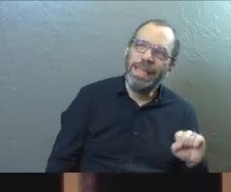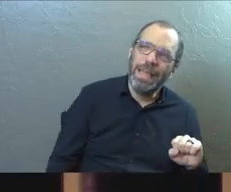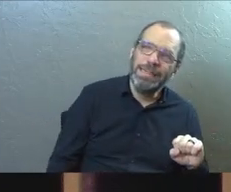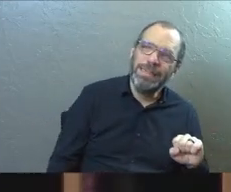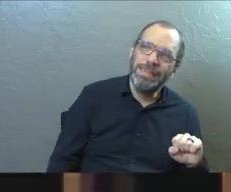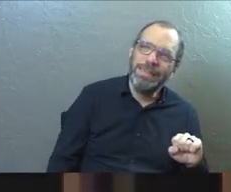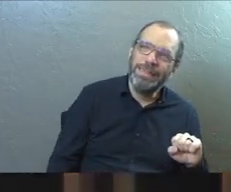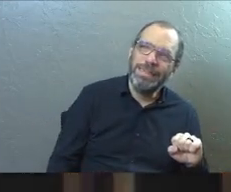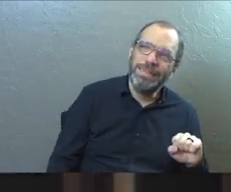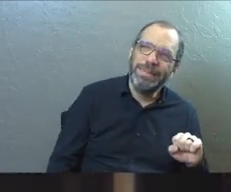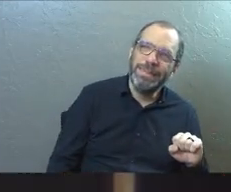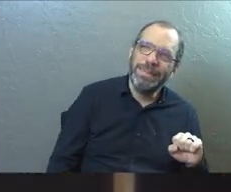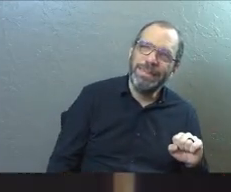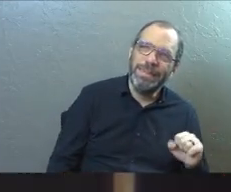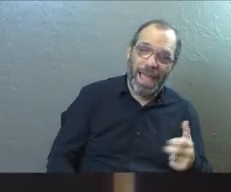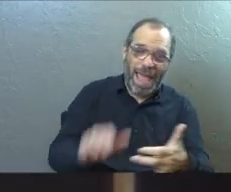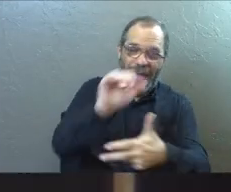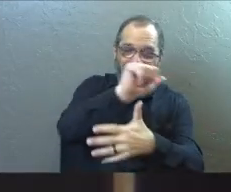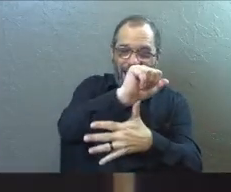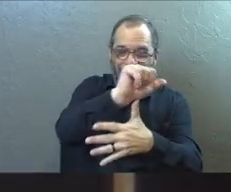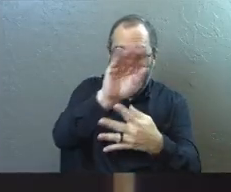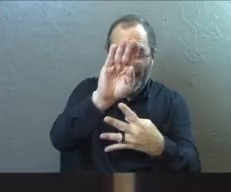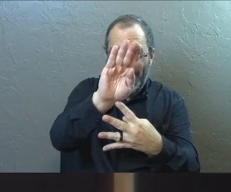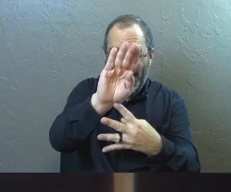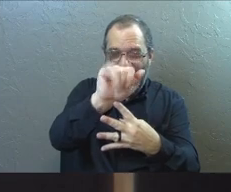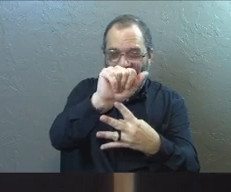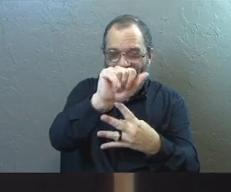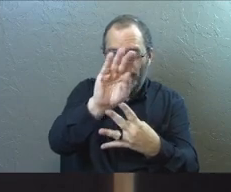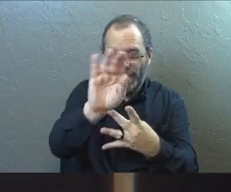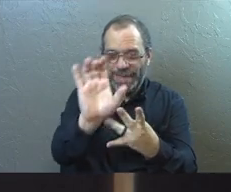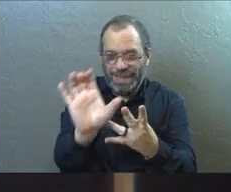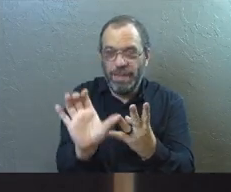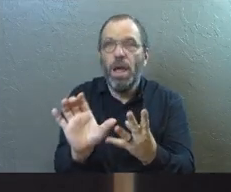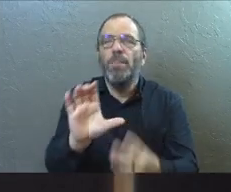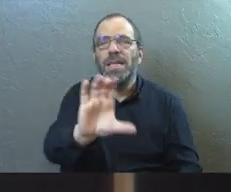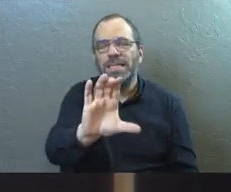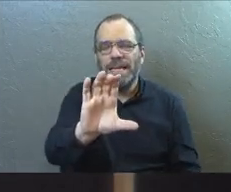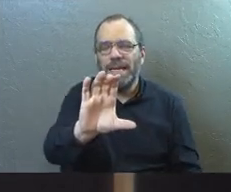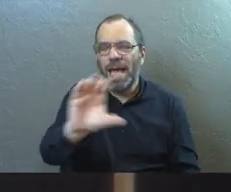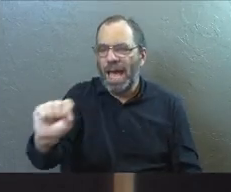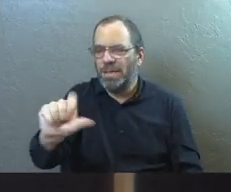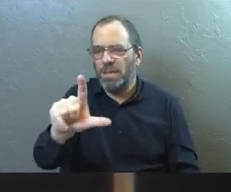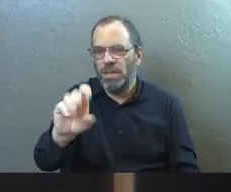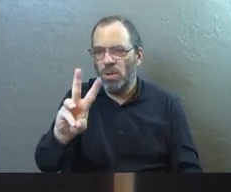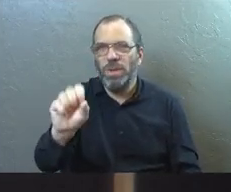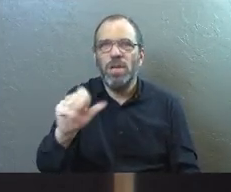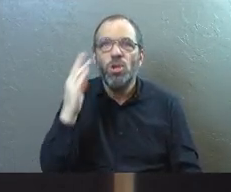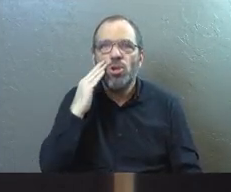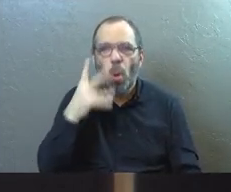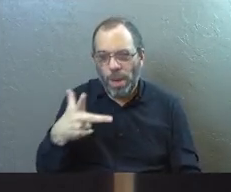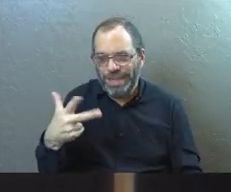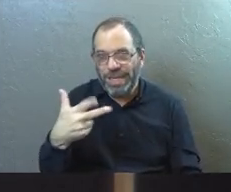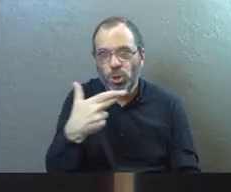See, all the above. It's both. C.S. Lewis said it's like two blades on the scissors.